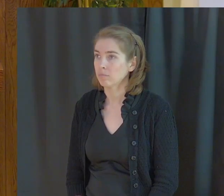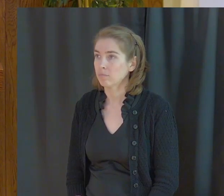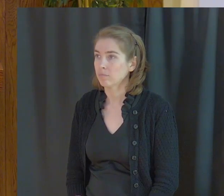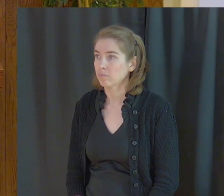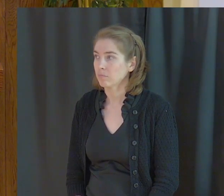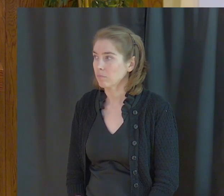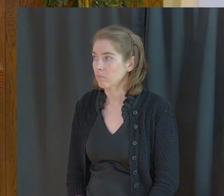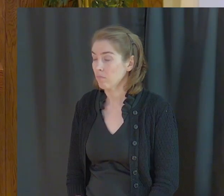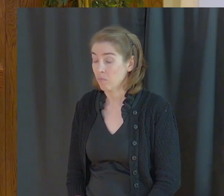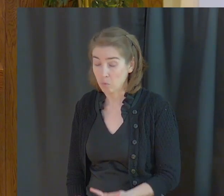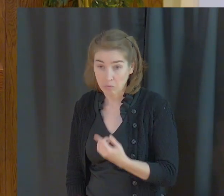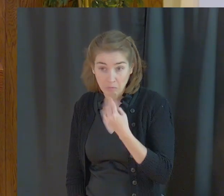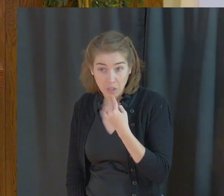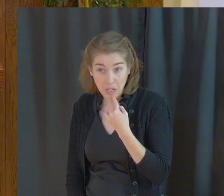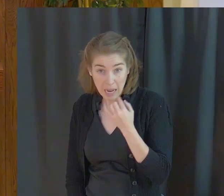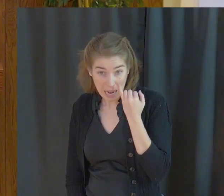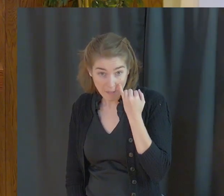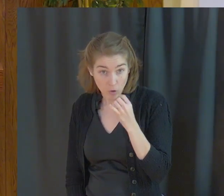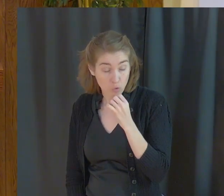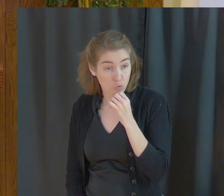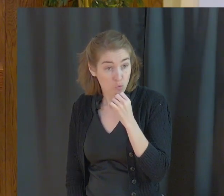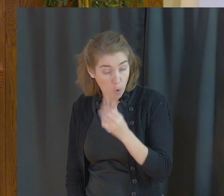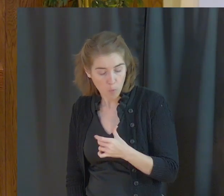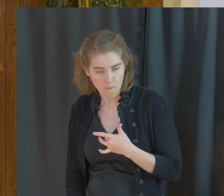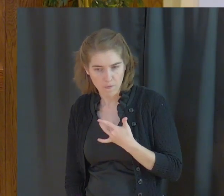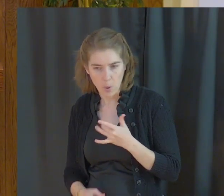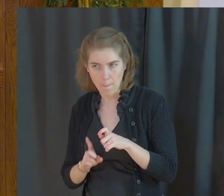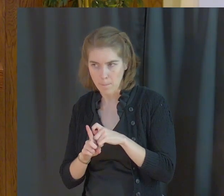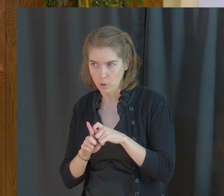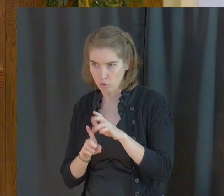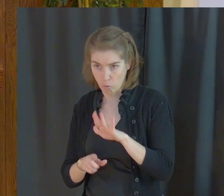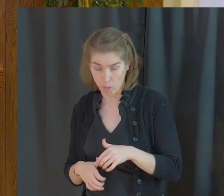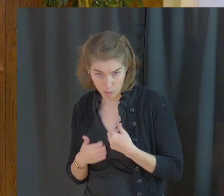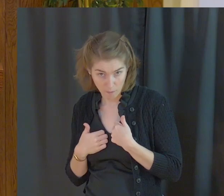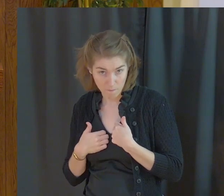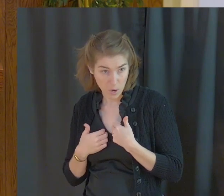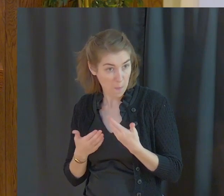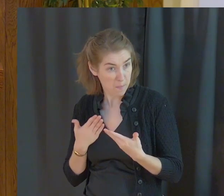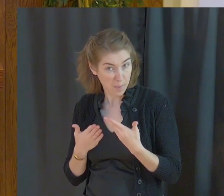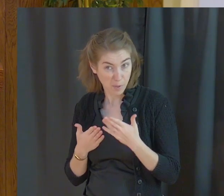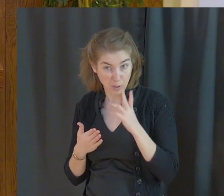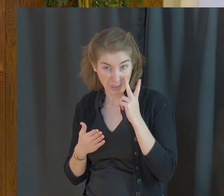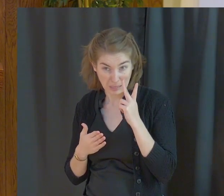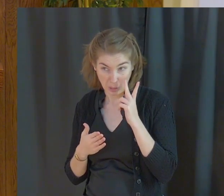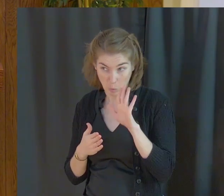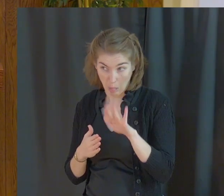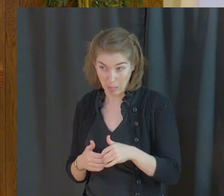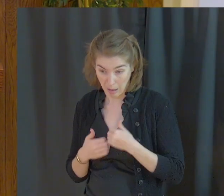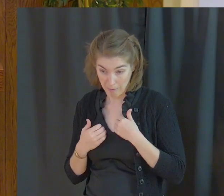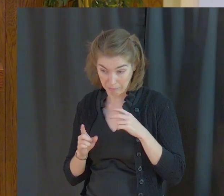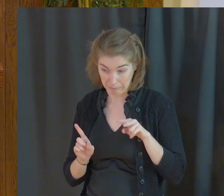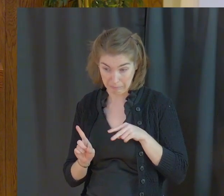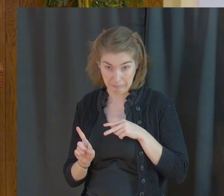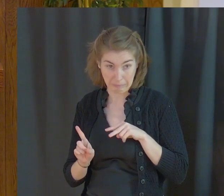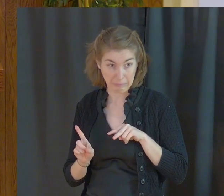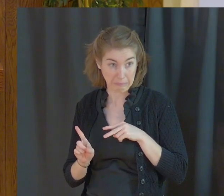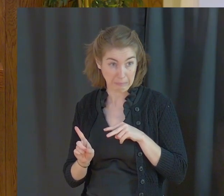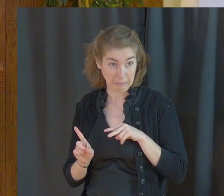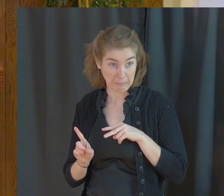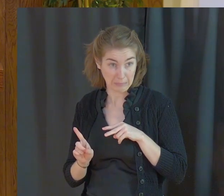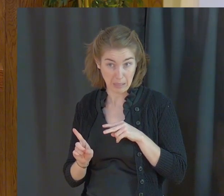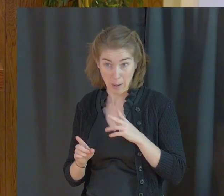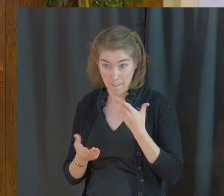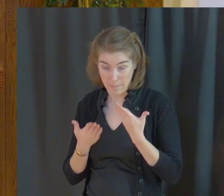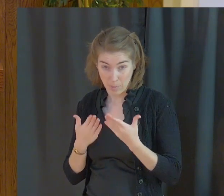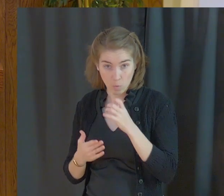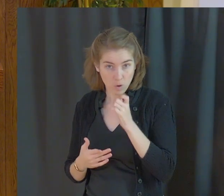I would dare say that if you don't feel persecution in your life, maybe you need to look at your life a little bit harder. Maybe